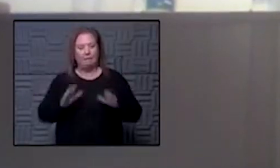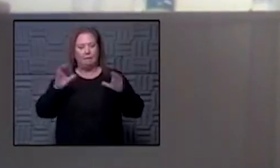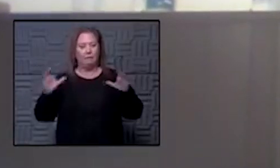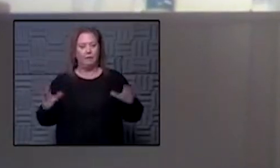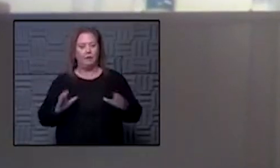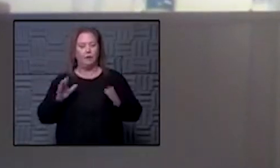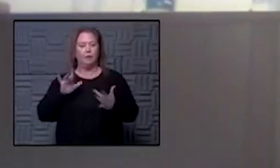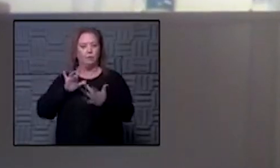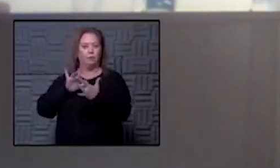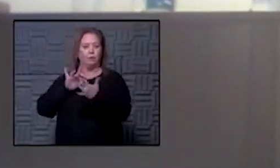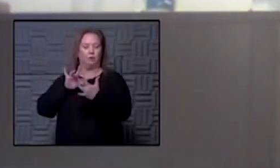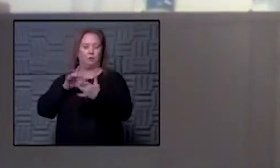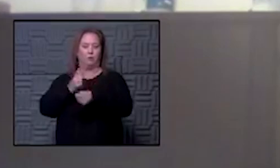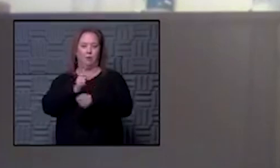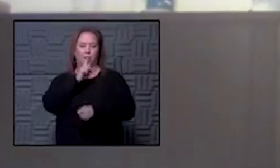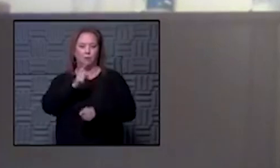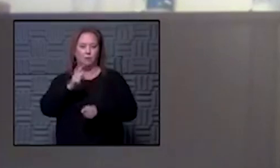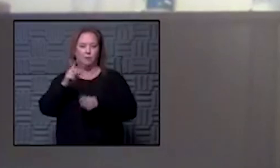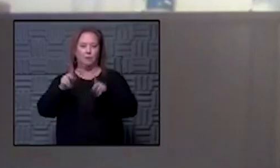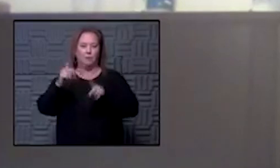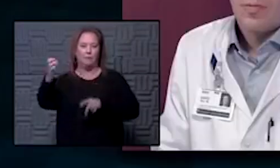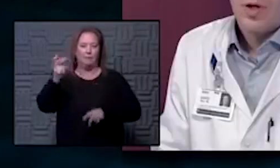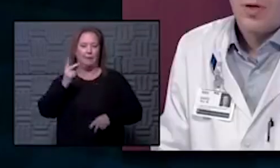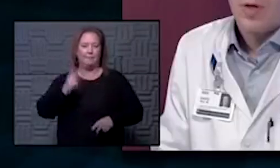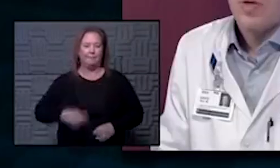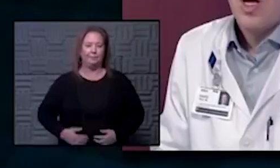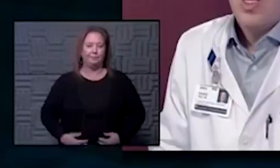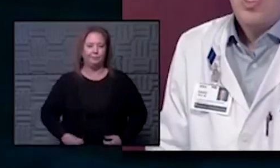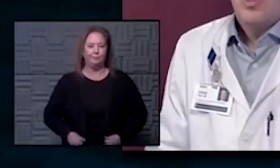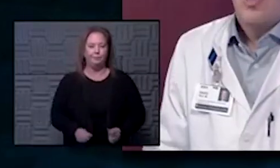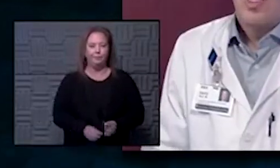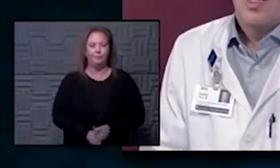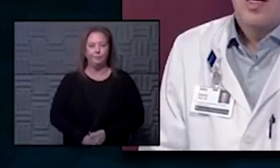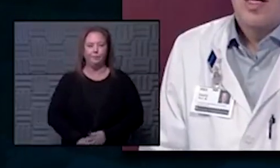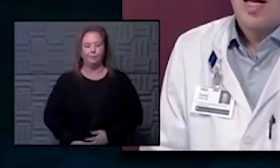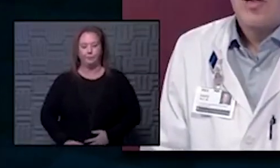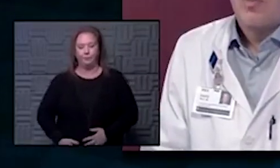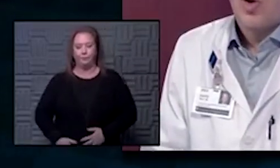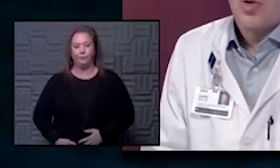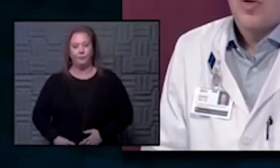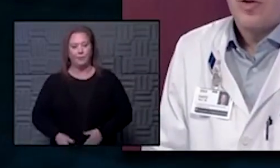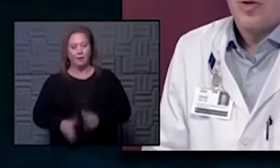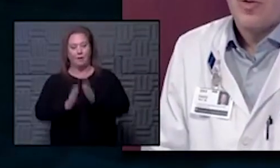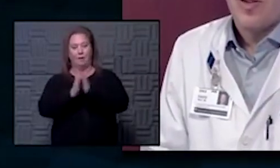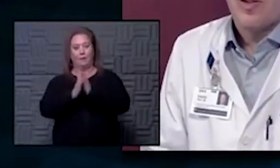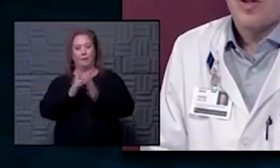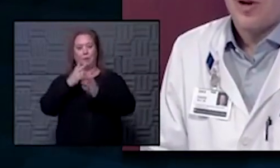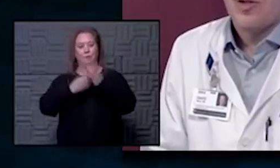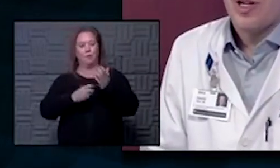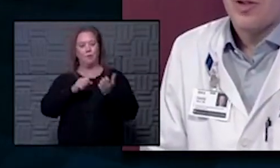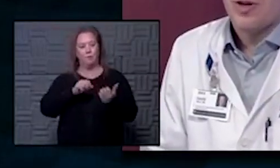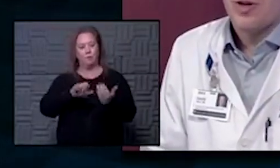uh reaching out to assure those people come back great you know i'll ask you both to address this question in turn